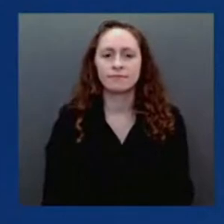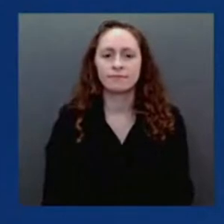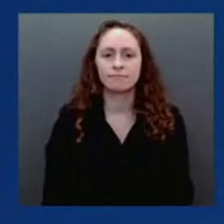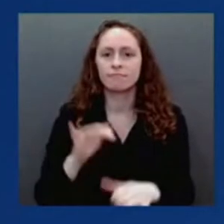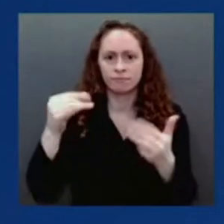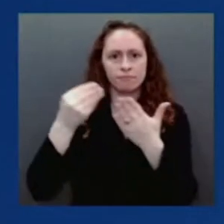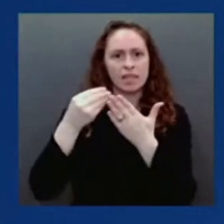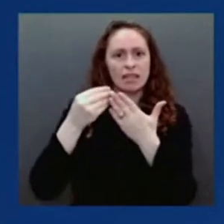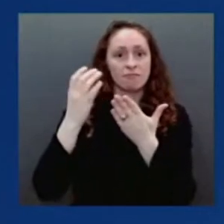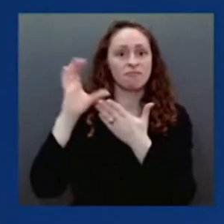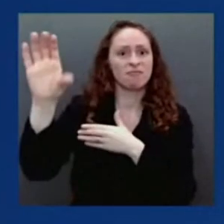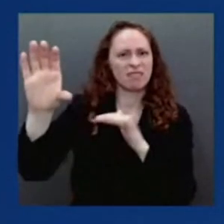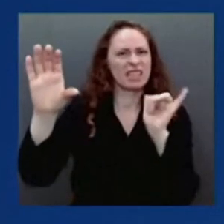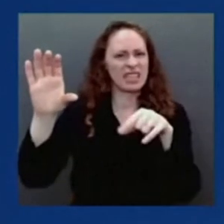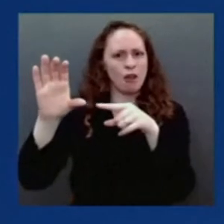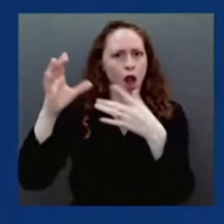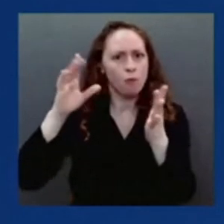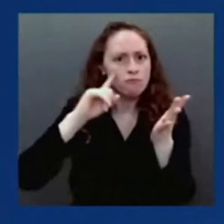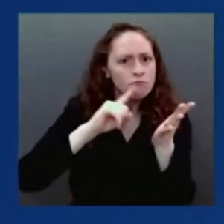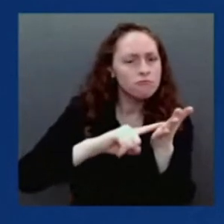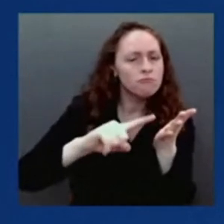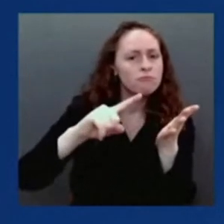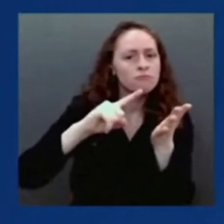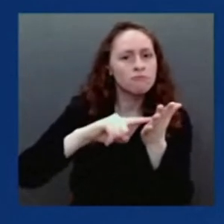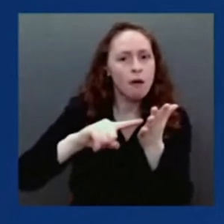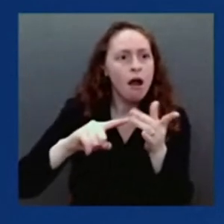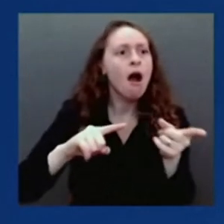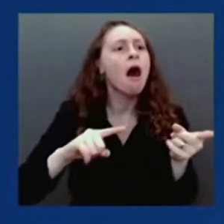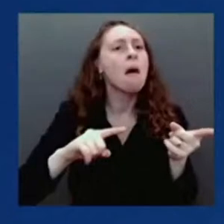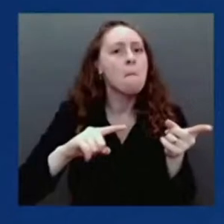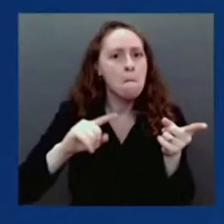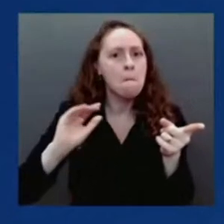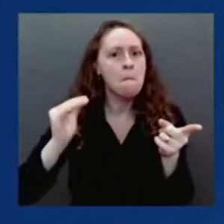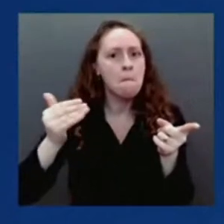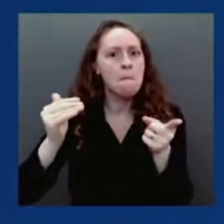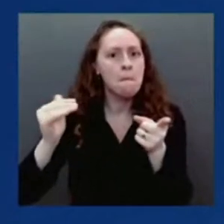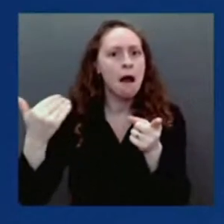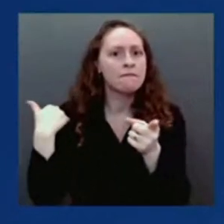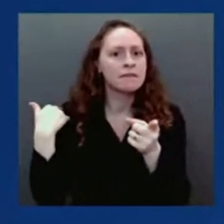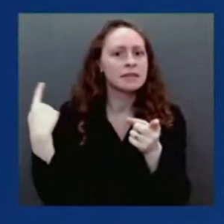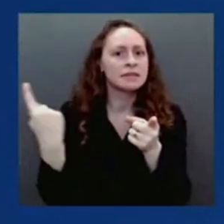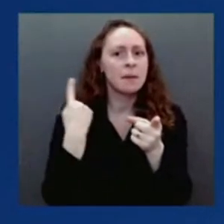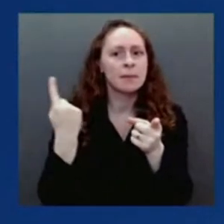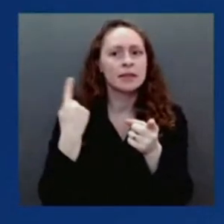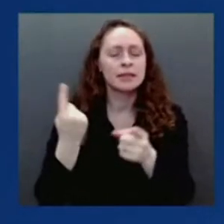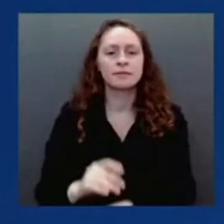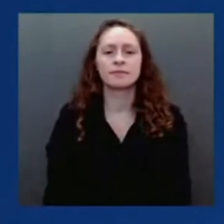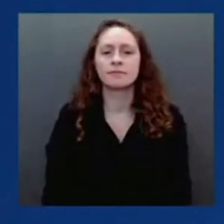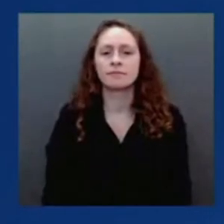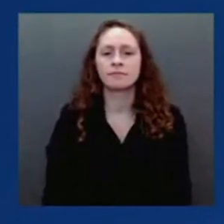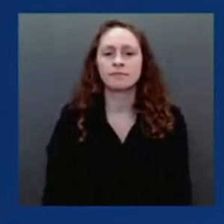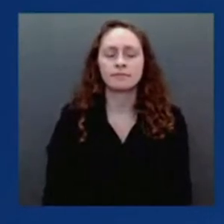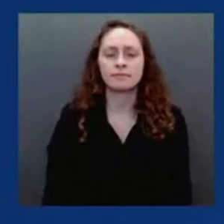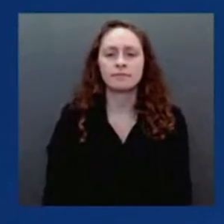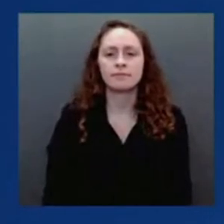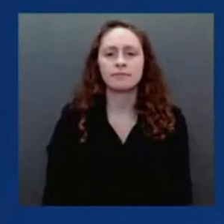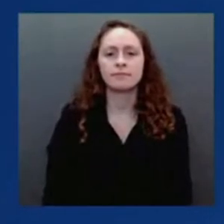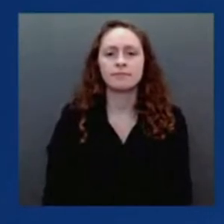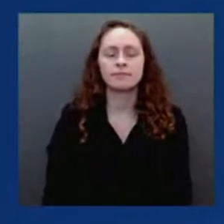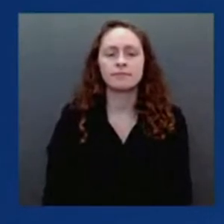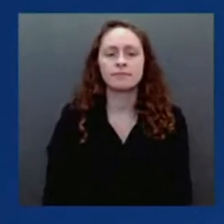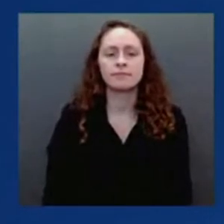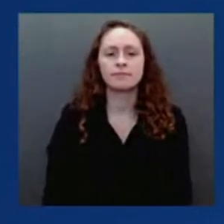a few of the scientific reports of examples of promising candidates that are at